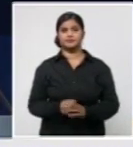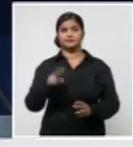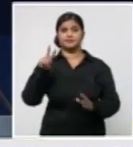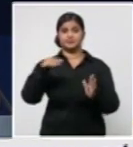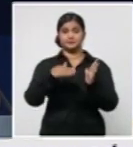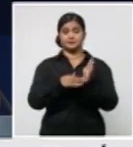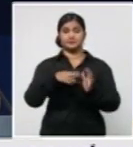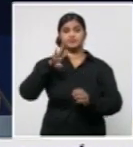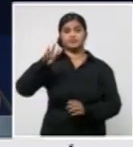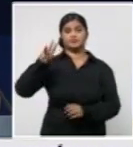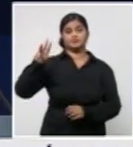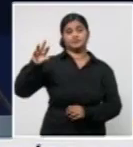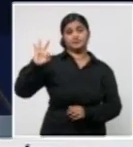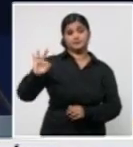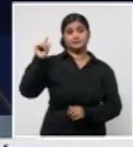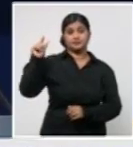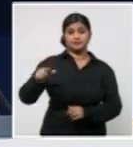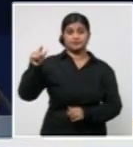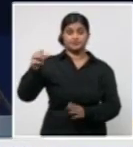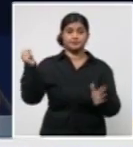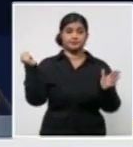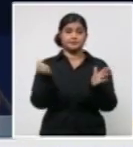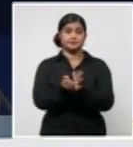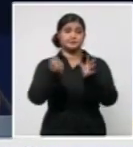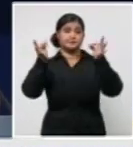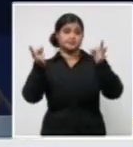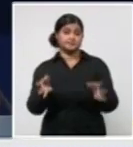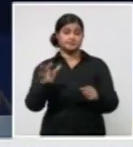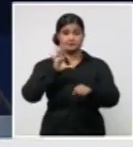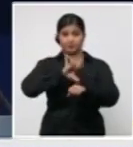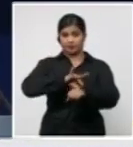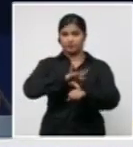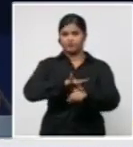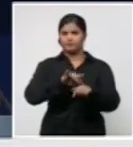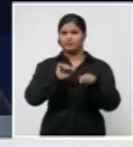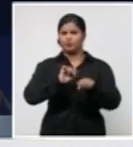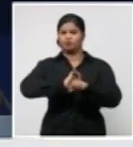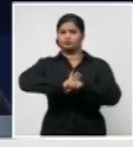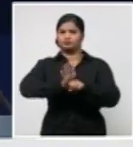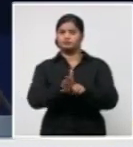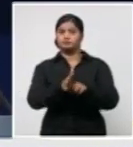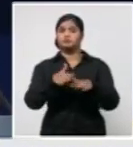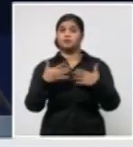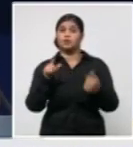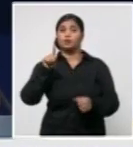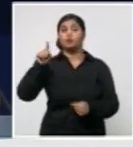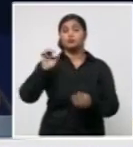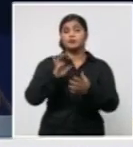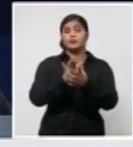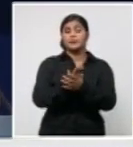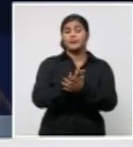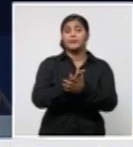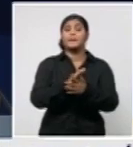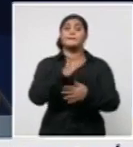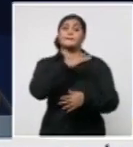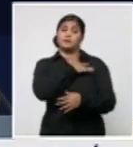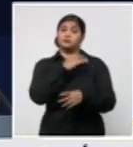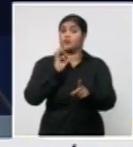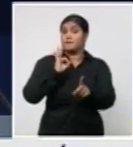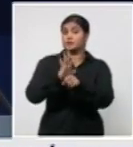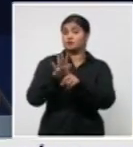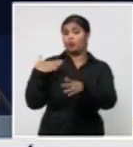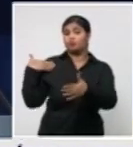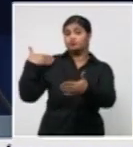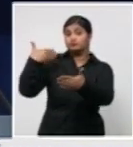There have been 87 deaths as a result of the virus in Cuba, but none reported yesterday. Two patients were previously